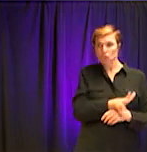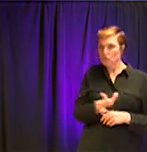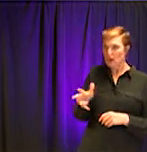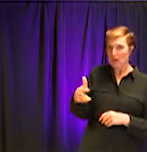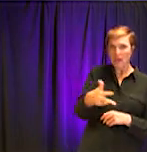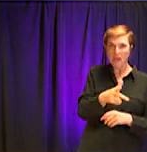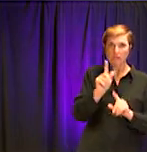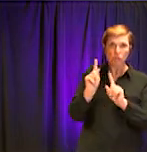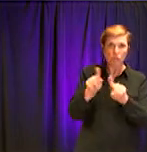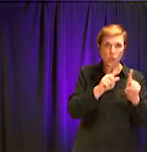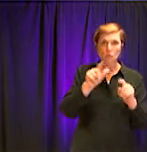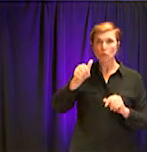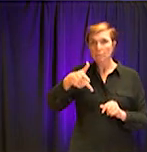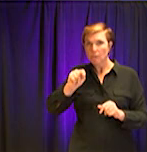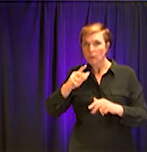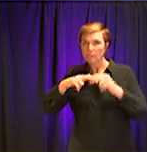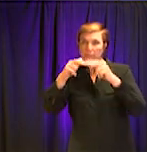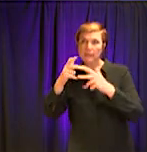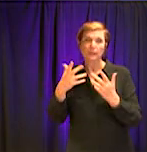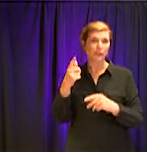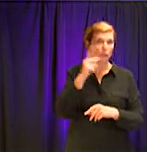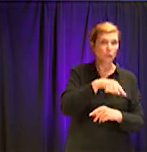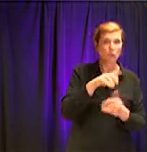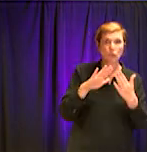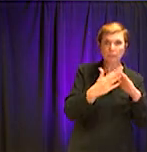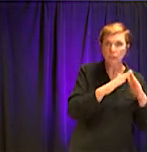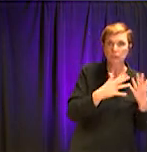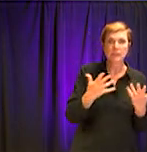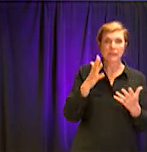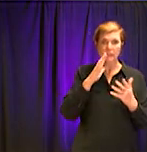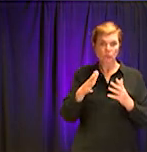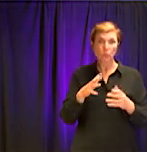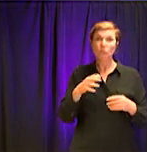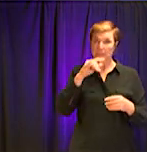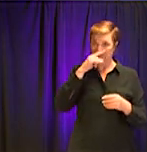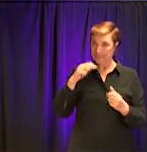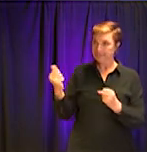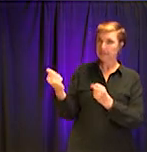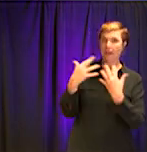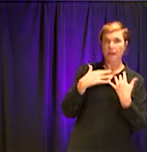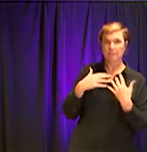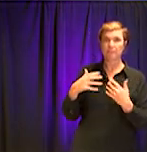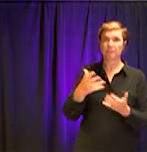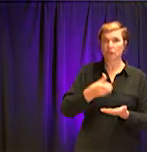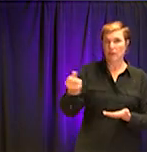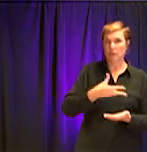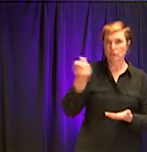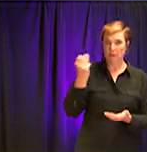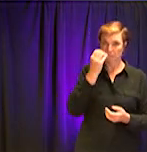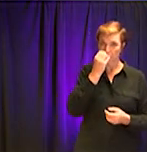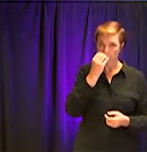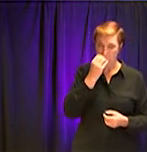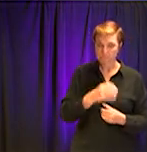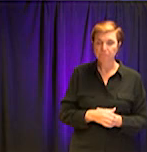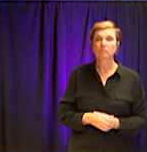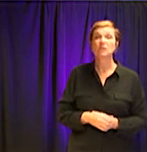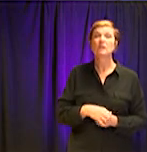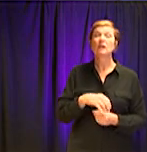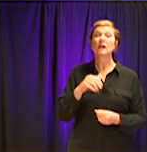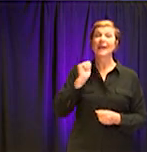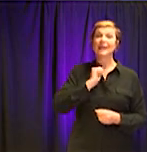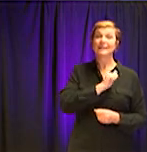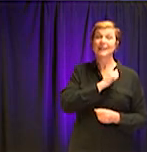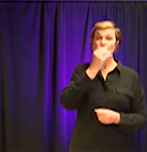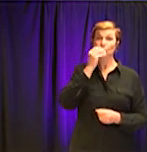take the meals to the door of the children. The Atlanta Food Bank will join us next week on March 23rd. And we'll be bringing